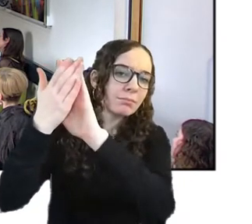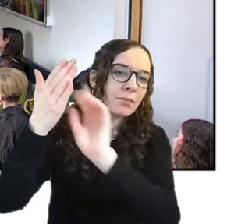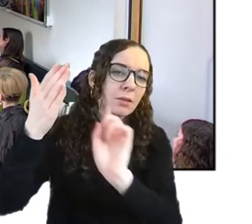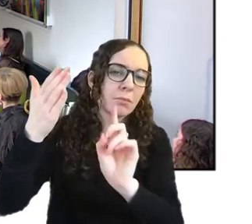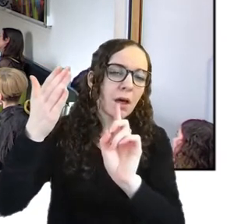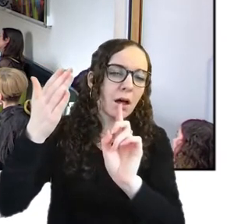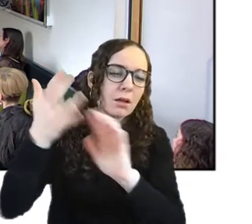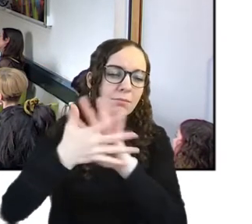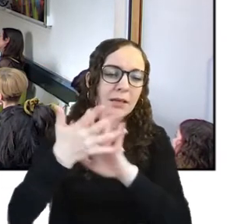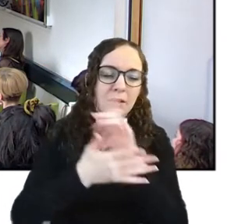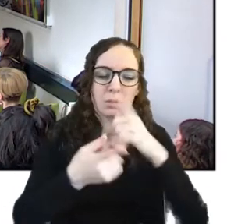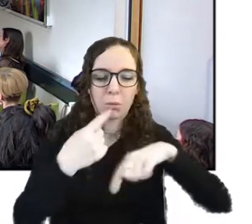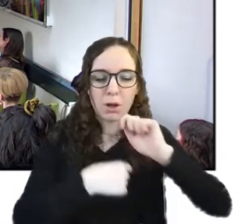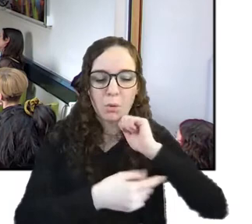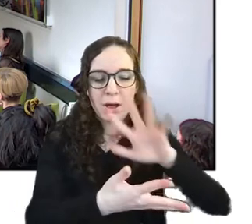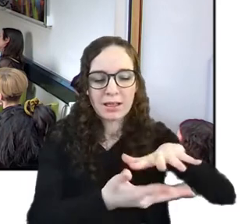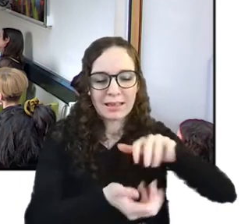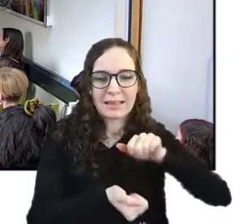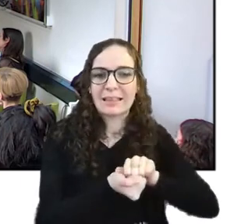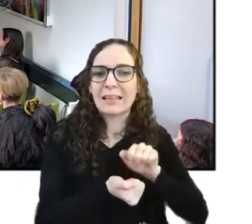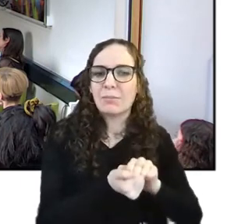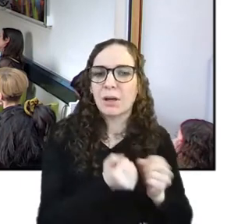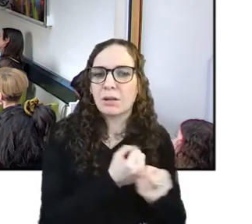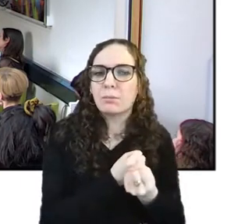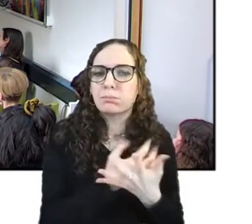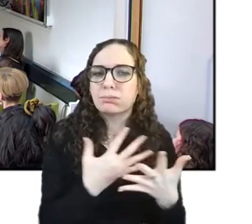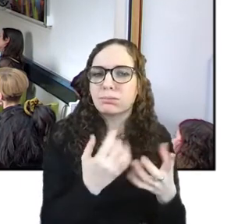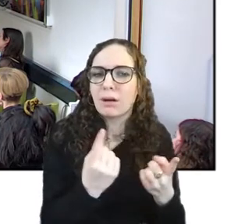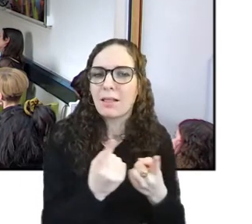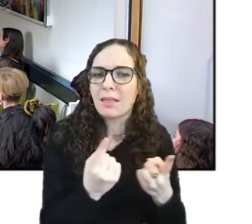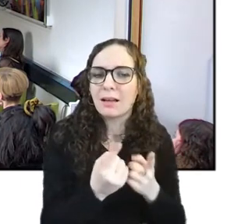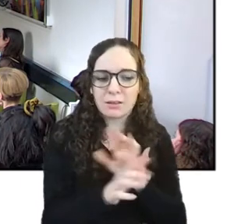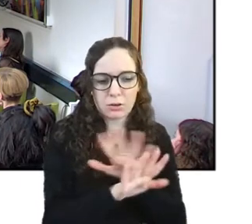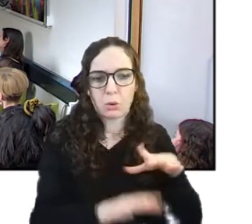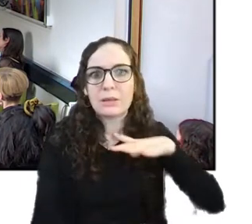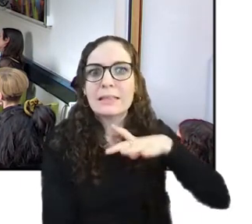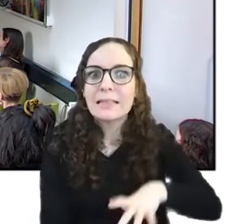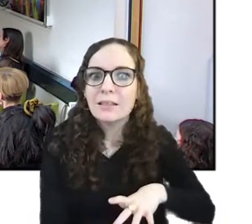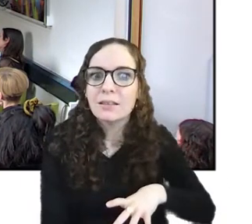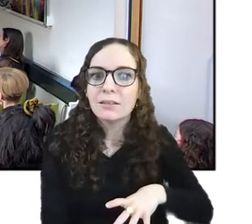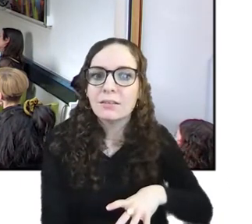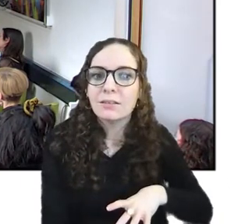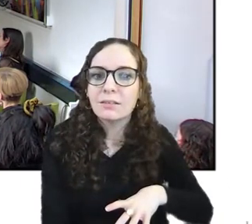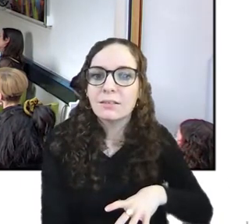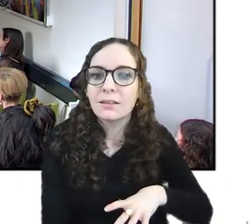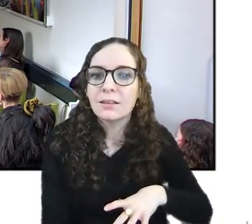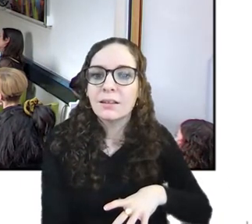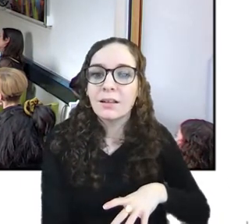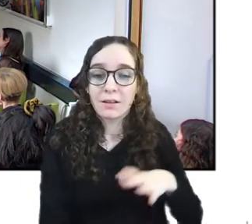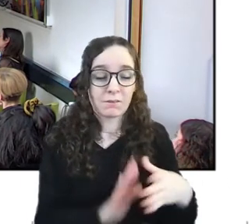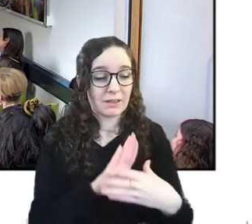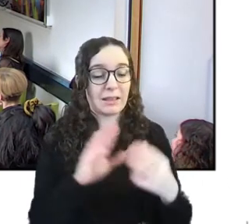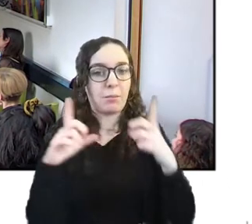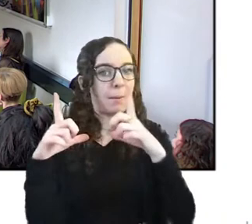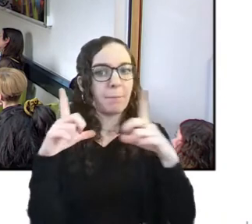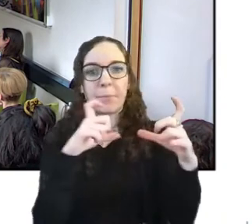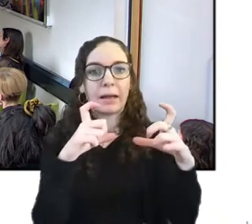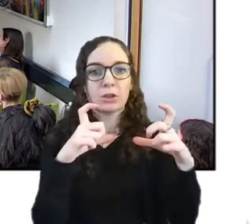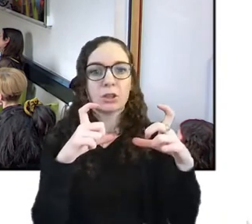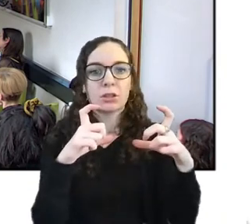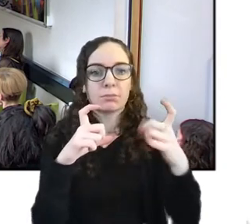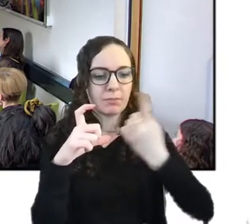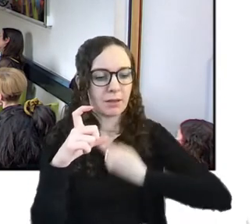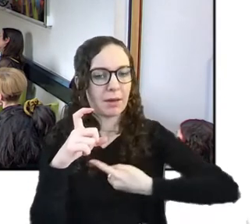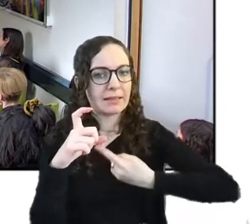of things that might not be that necessary to preserve uh like a lot of yeah pictures that i will never look at